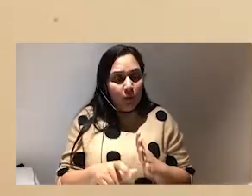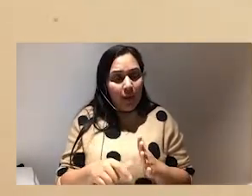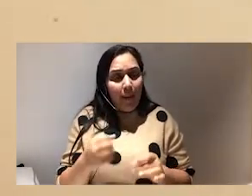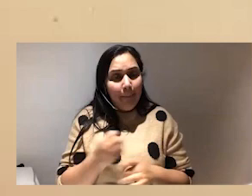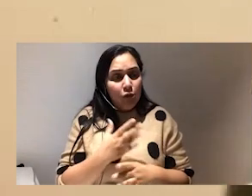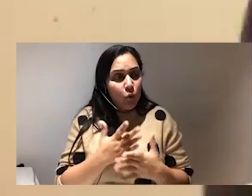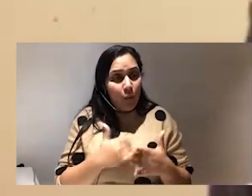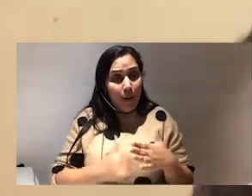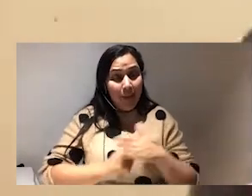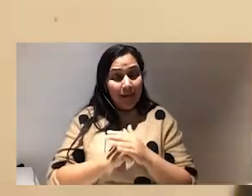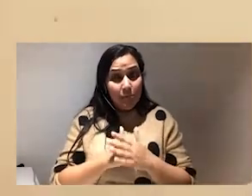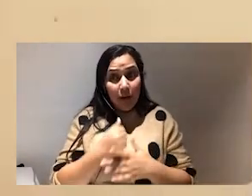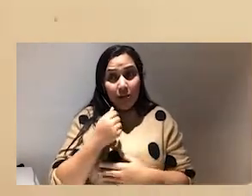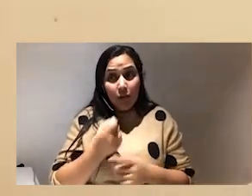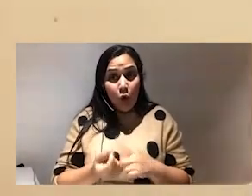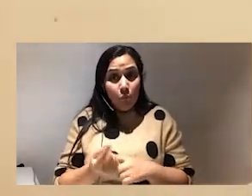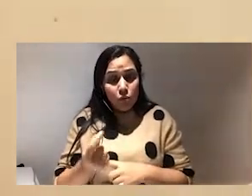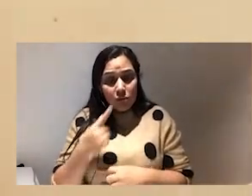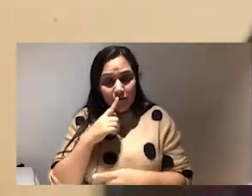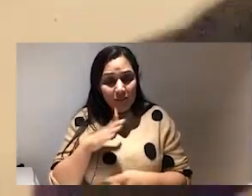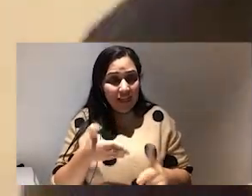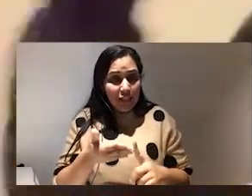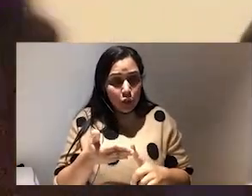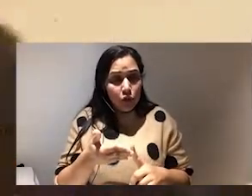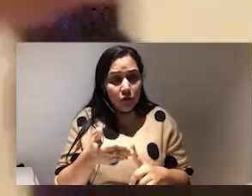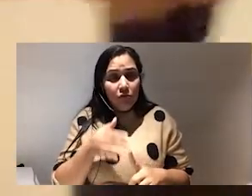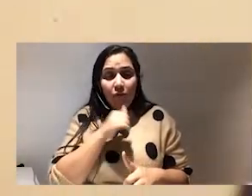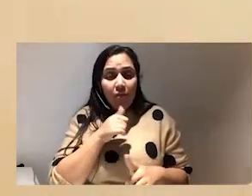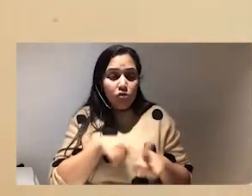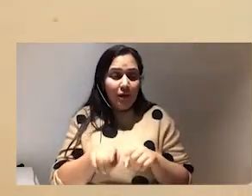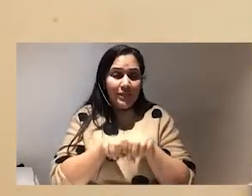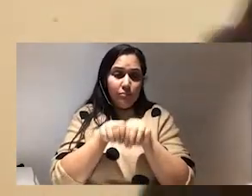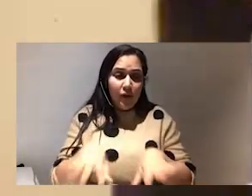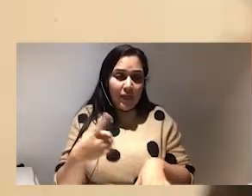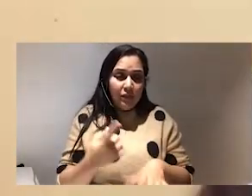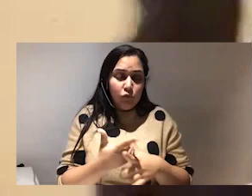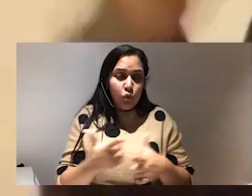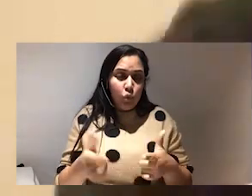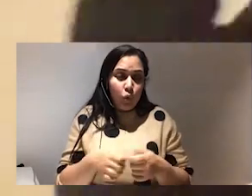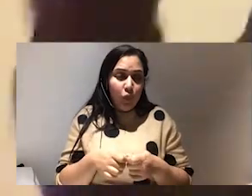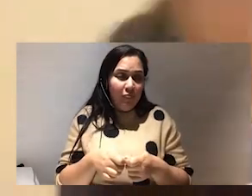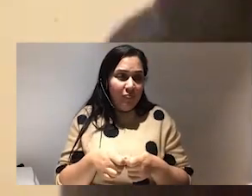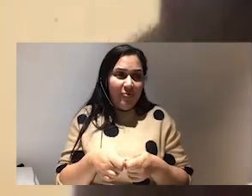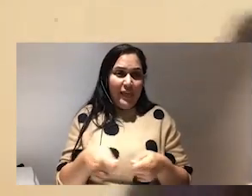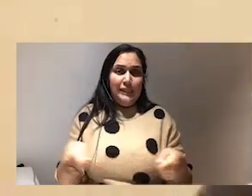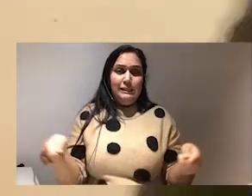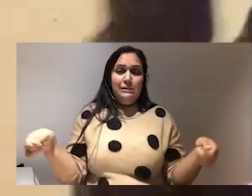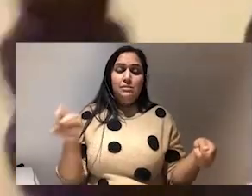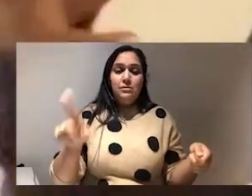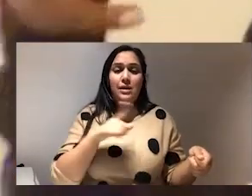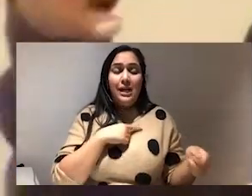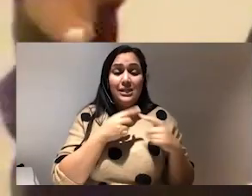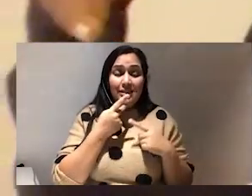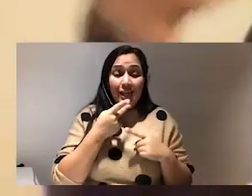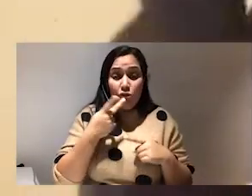maximizing the opportunity for that intention that intention only rather than trying to spread ourselves too thin too thinly and that is an iterative process because it's